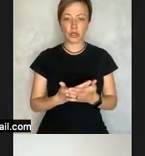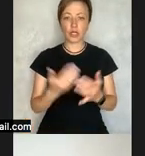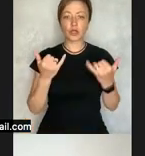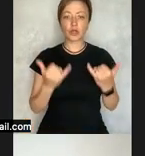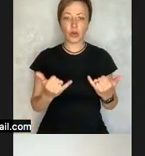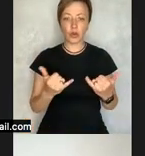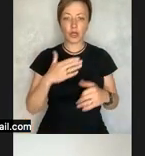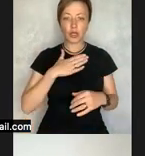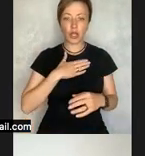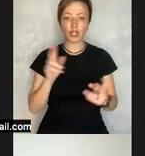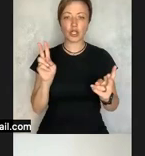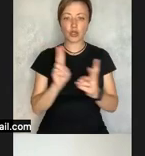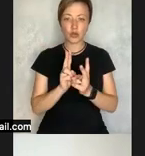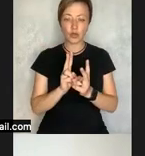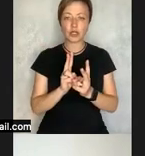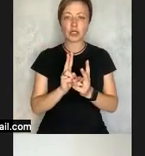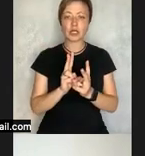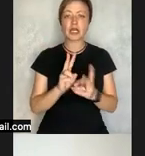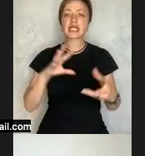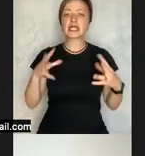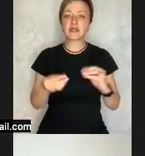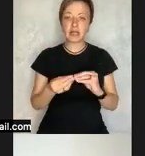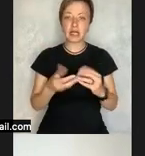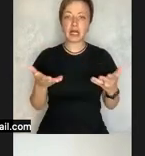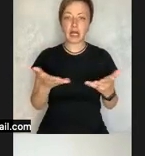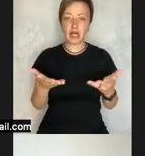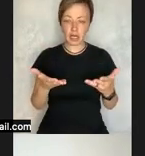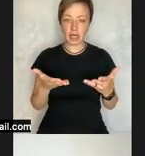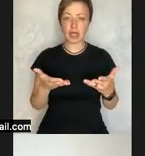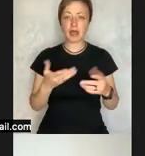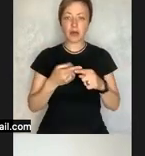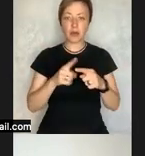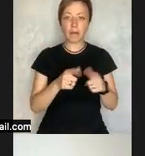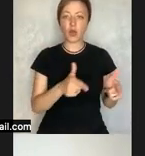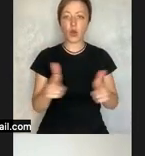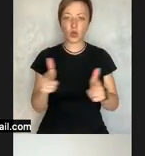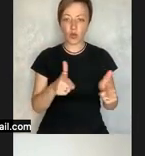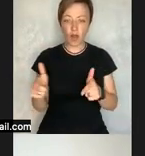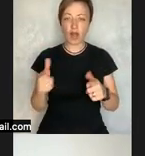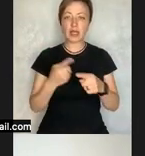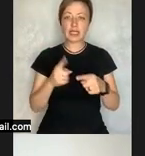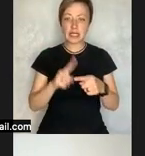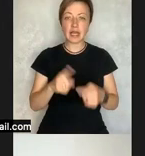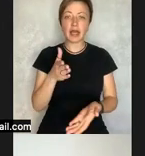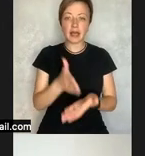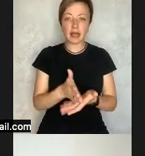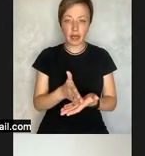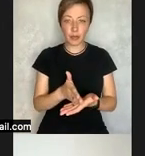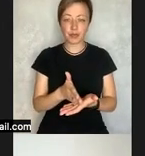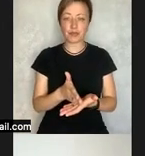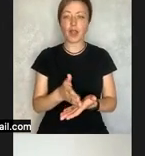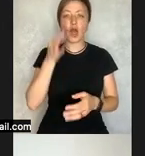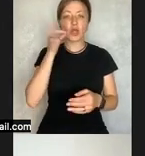therefore our meeting today and the report that disability rights international